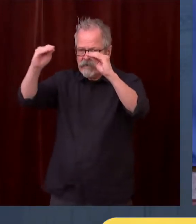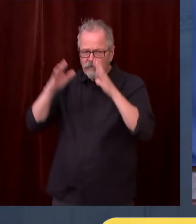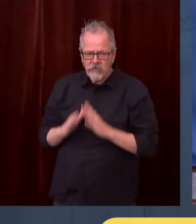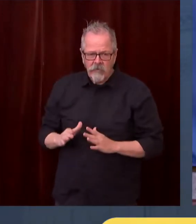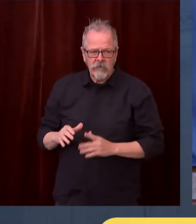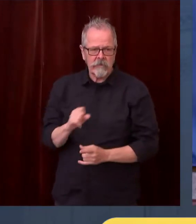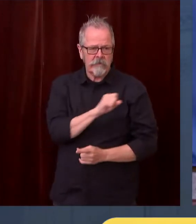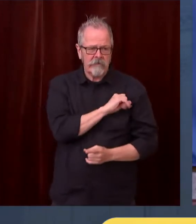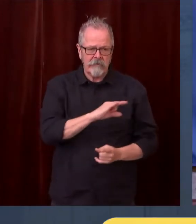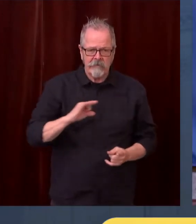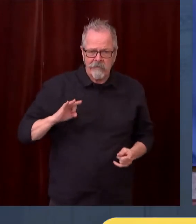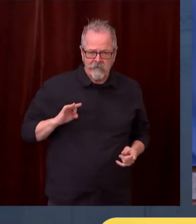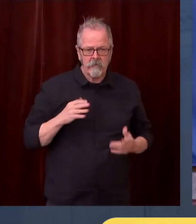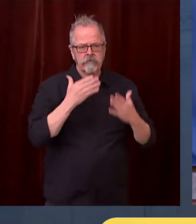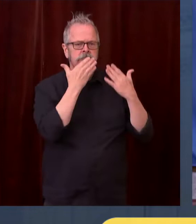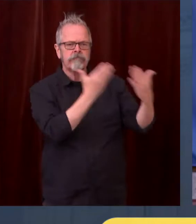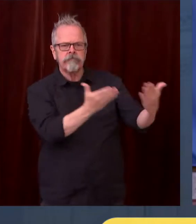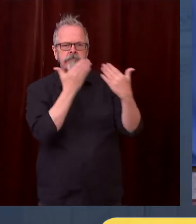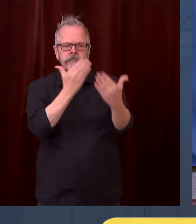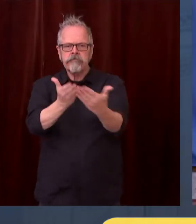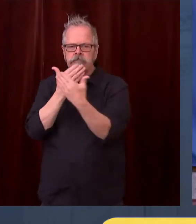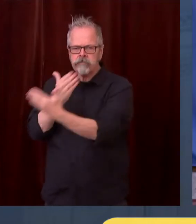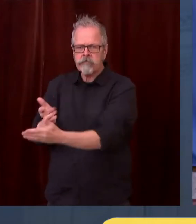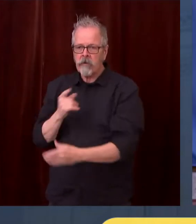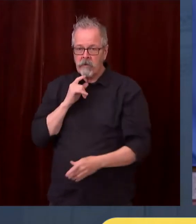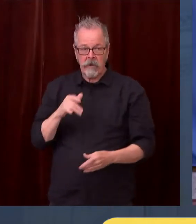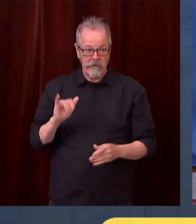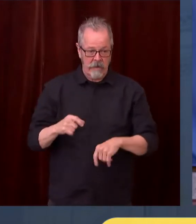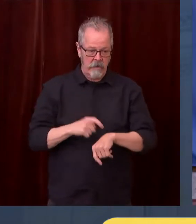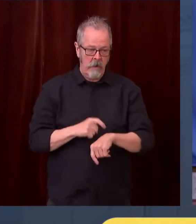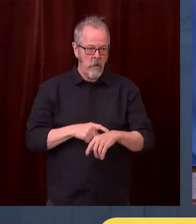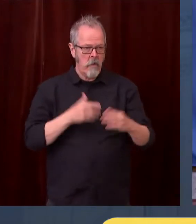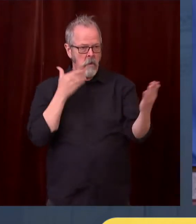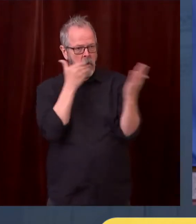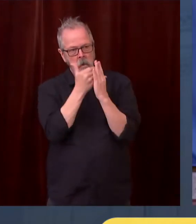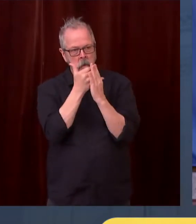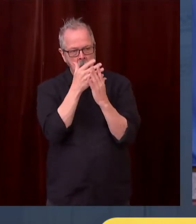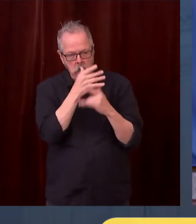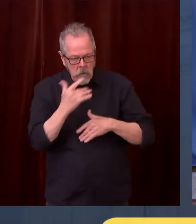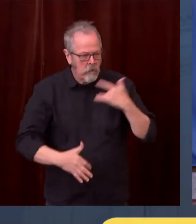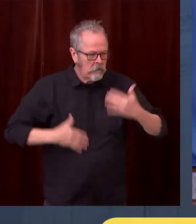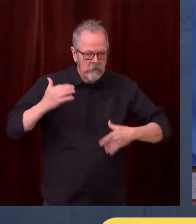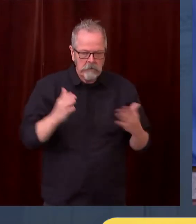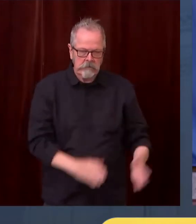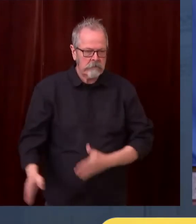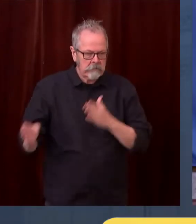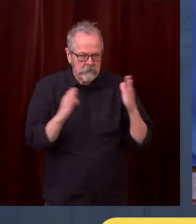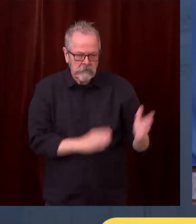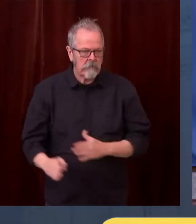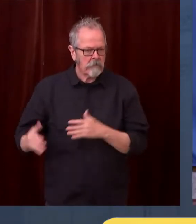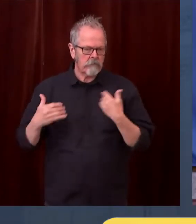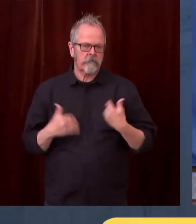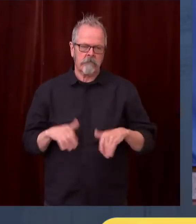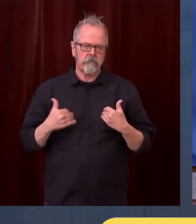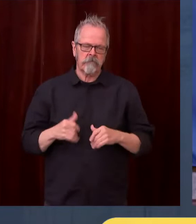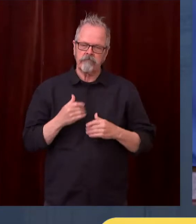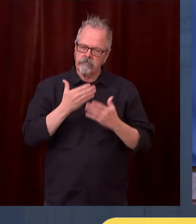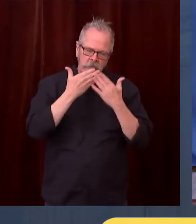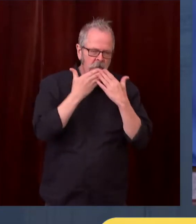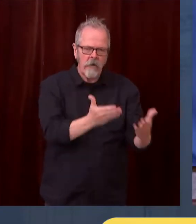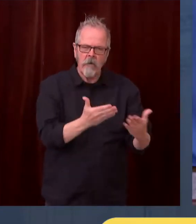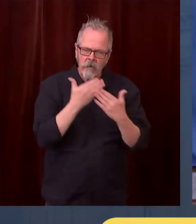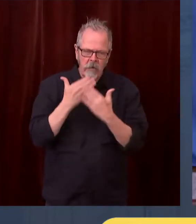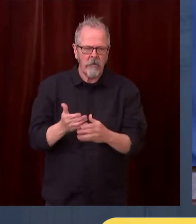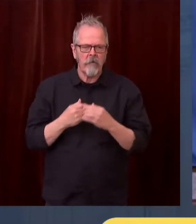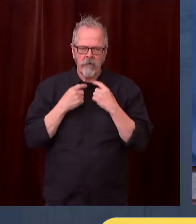come up with the plans to get our students back into the classroom. And I got to tell you, it is just a delight to see the smiles on the